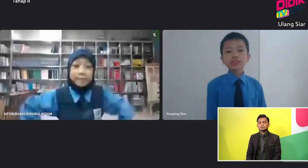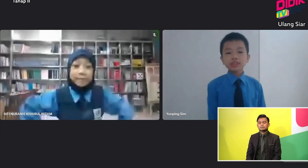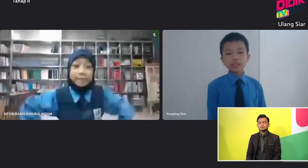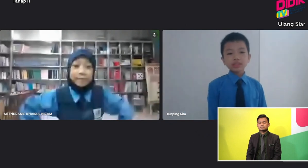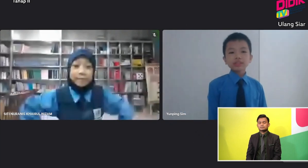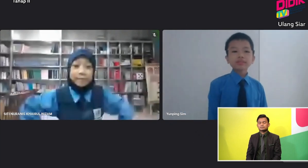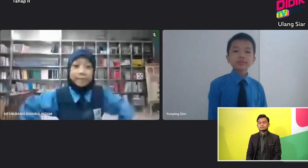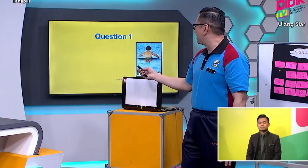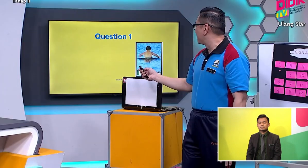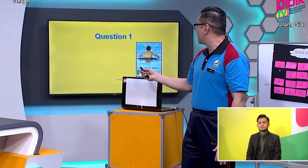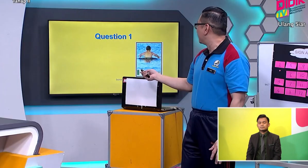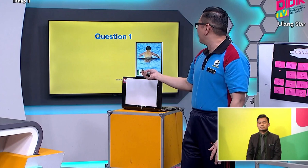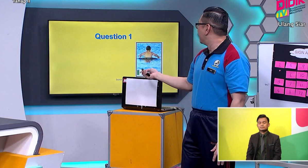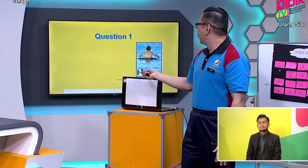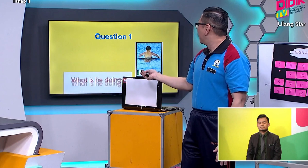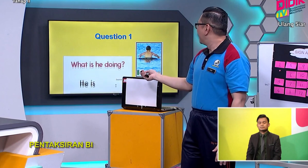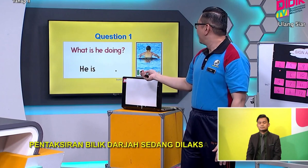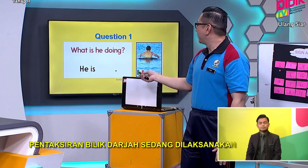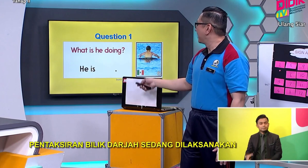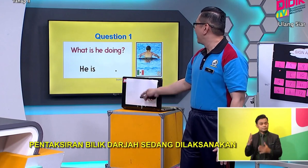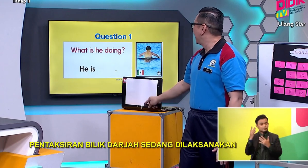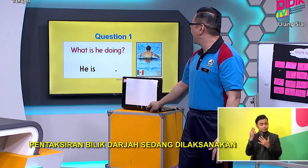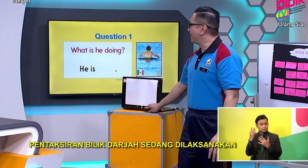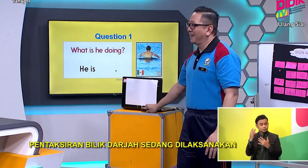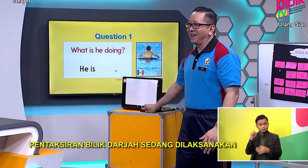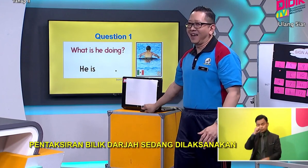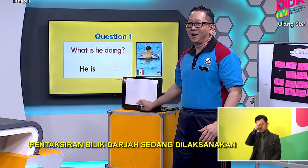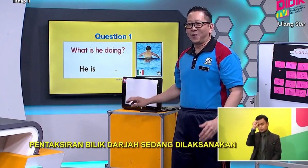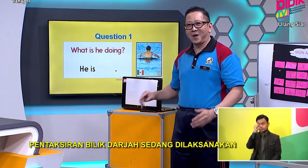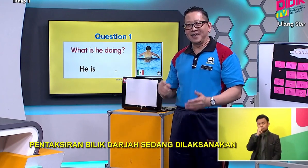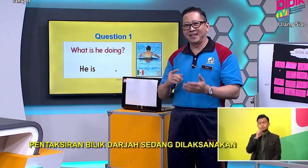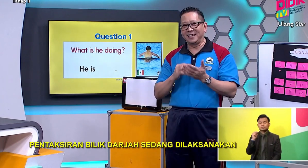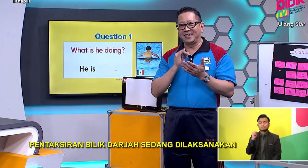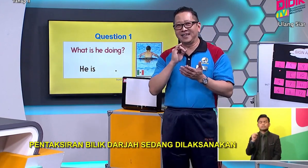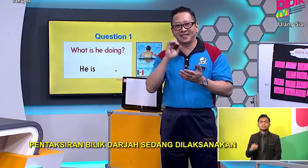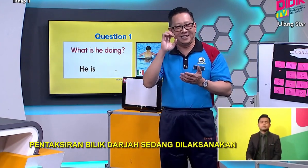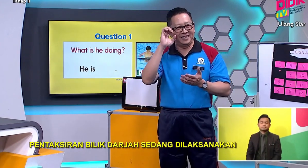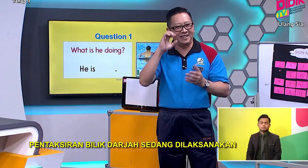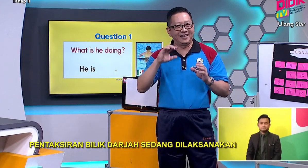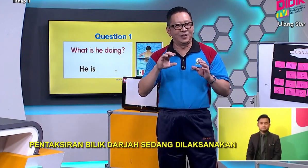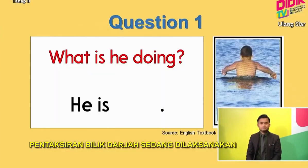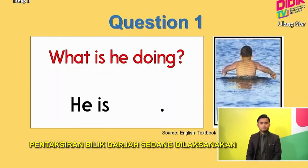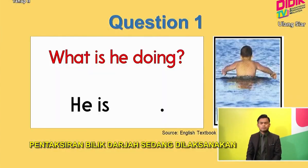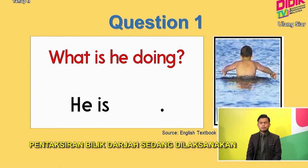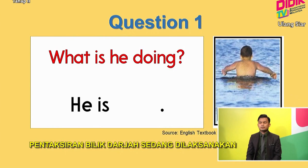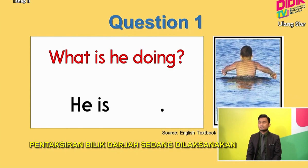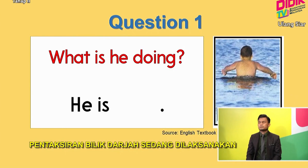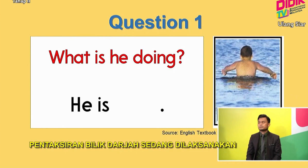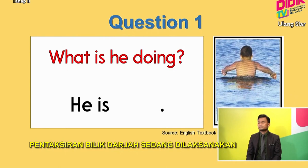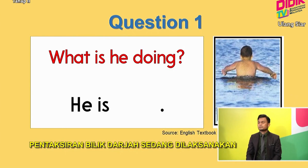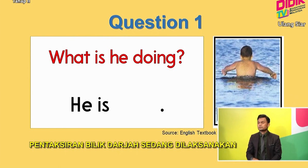Okay I will show the question first Okay Okay What Is He Doing